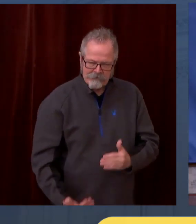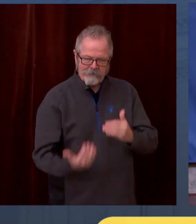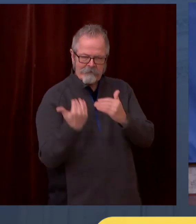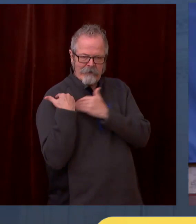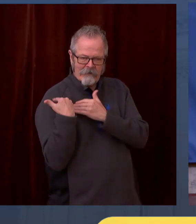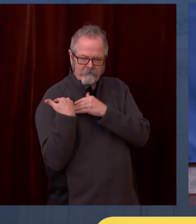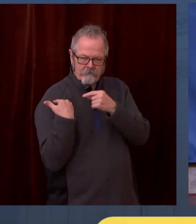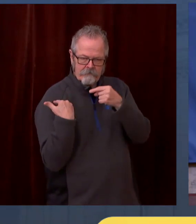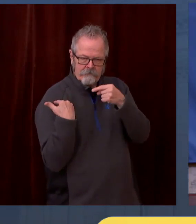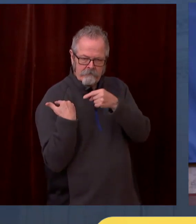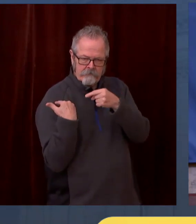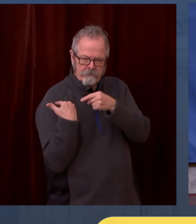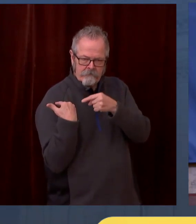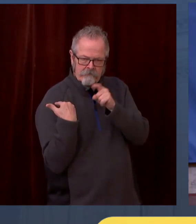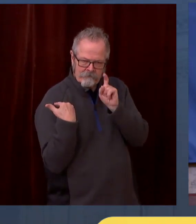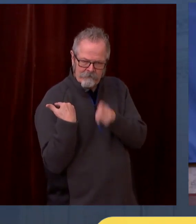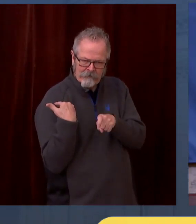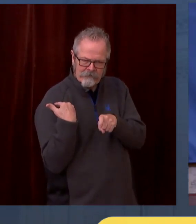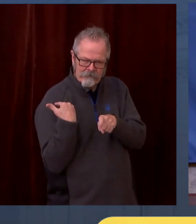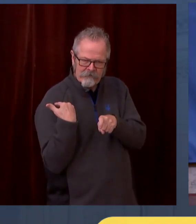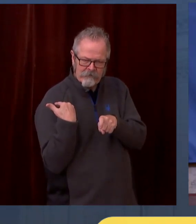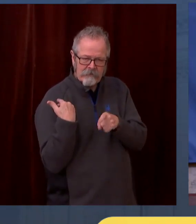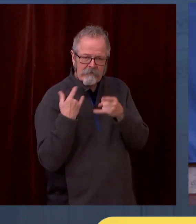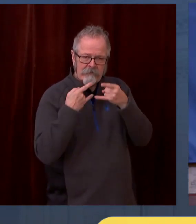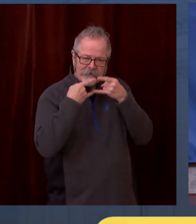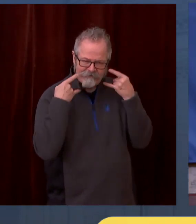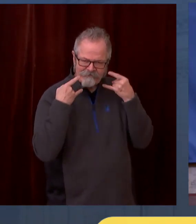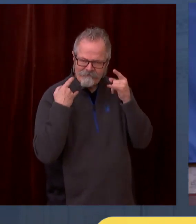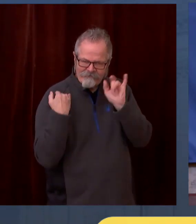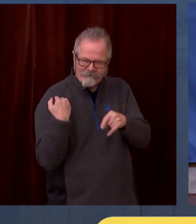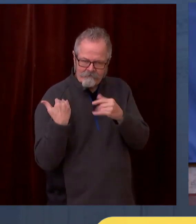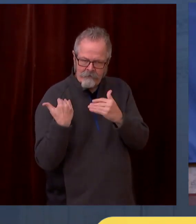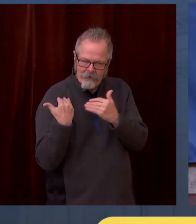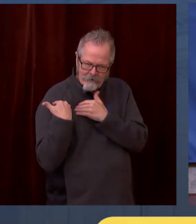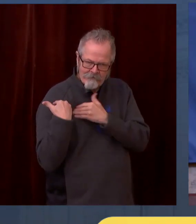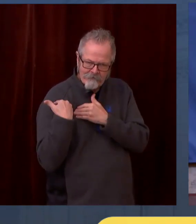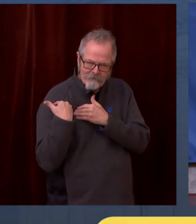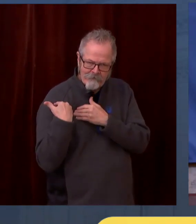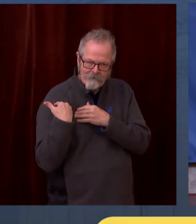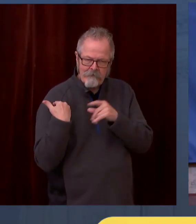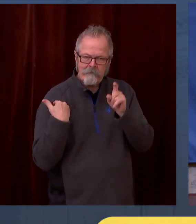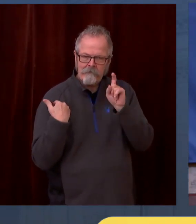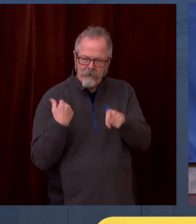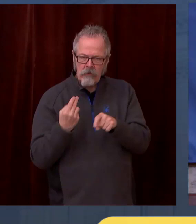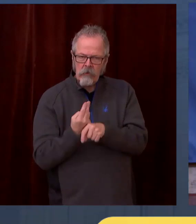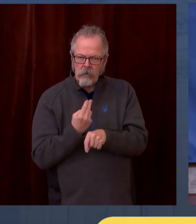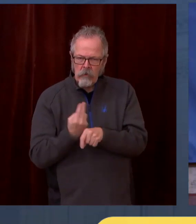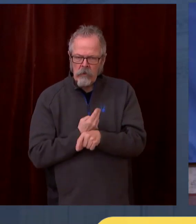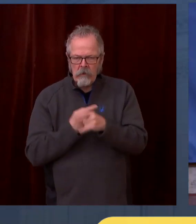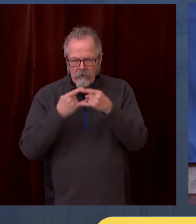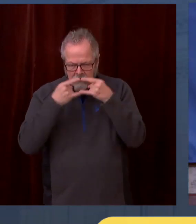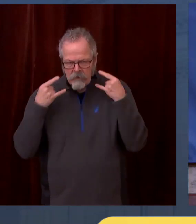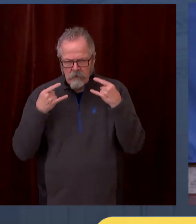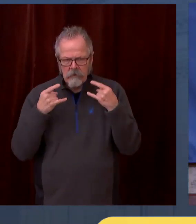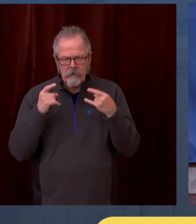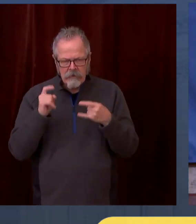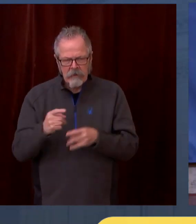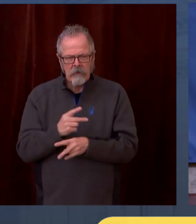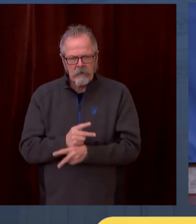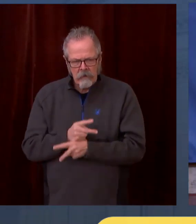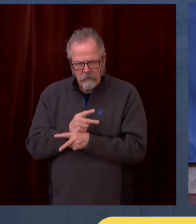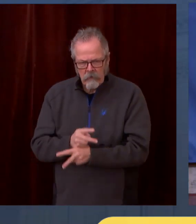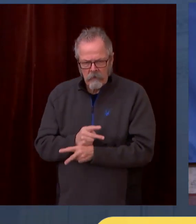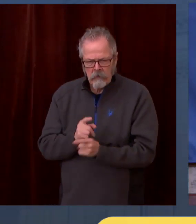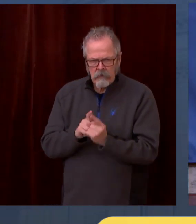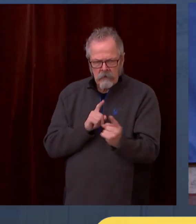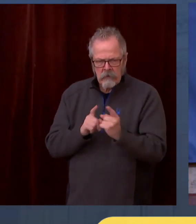public. Imperative. I can't overstate that. And the reason is, is because these variants are apparently